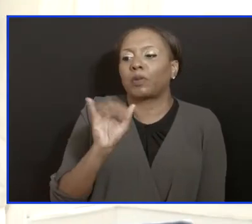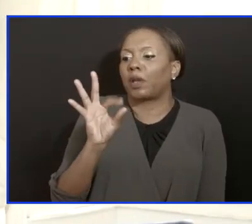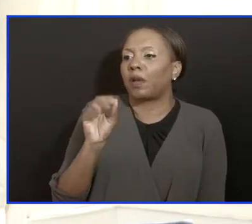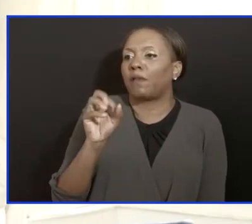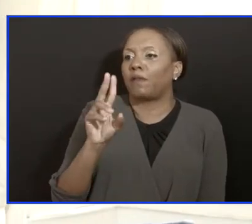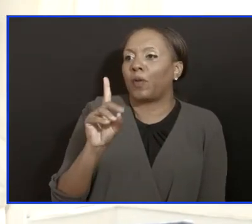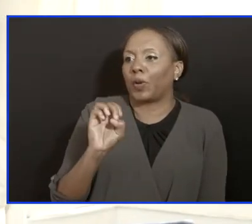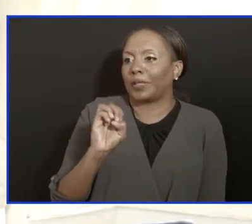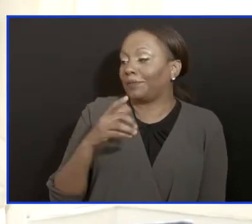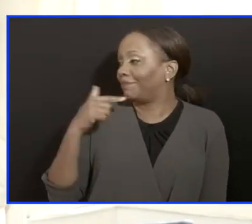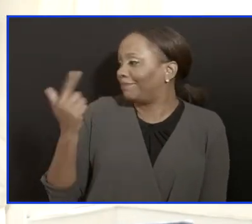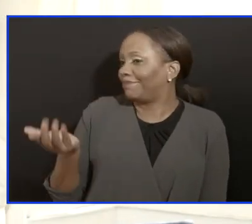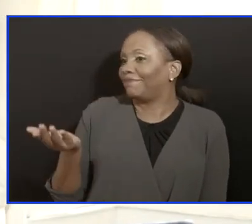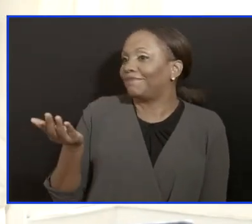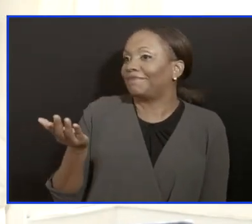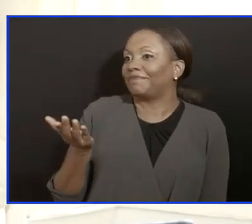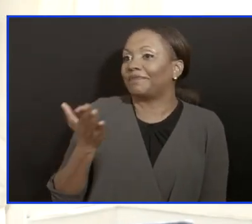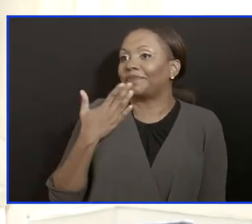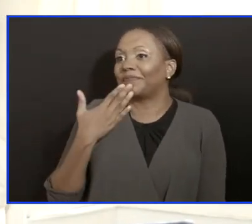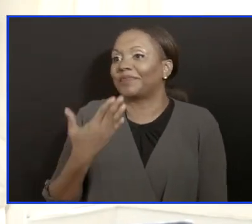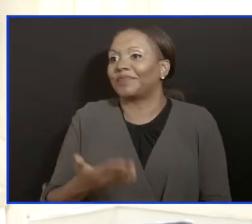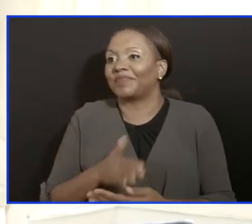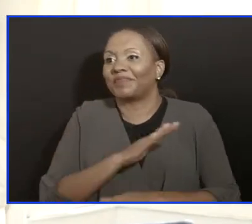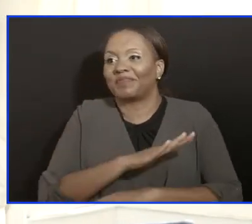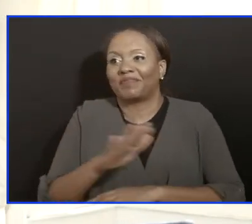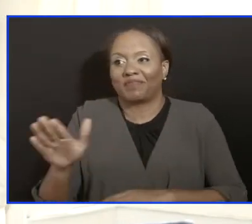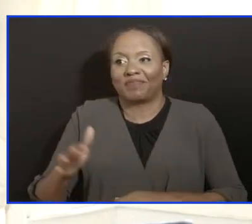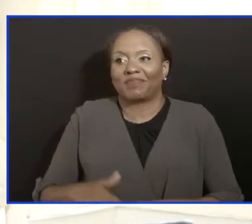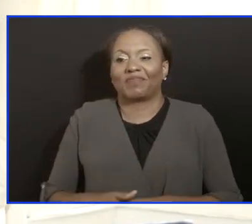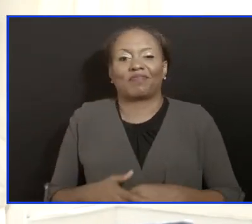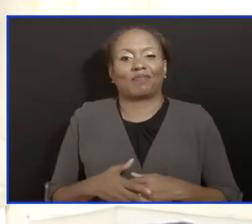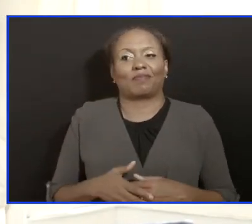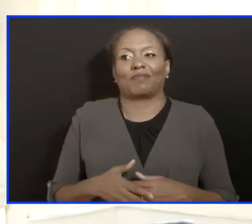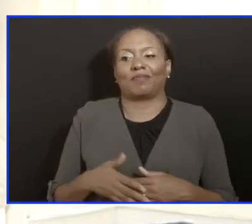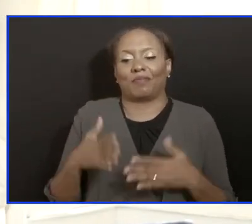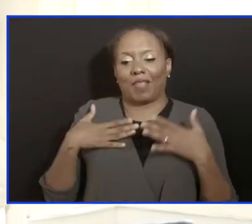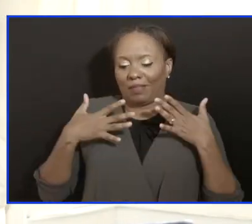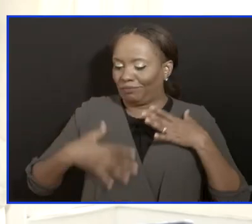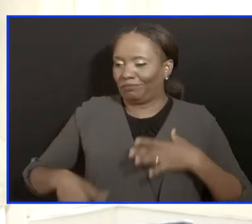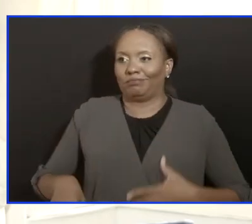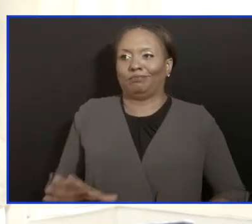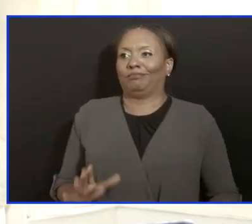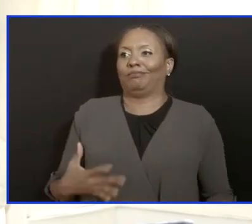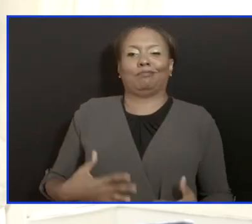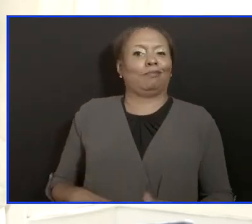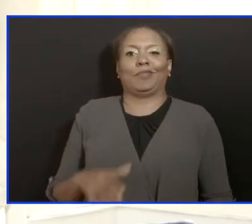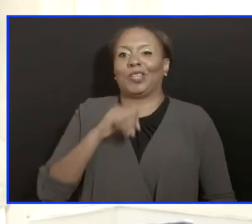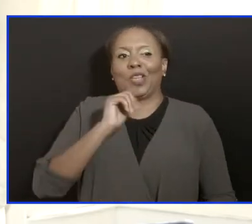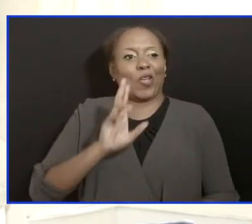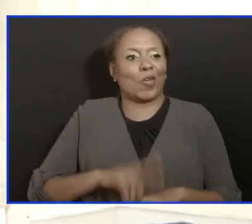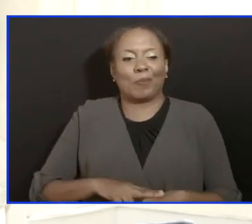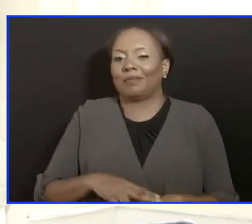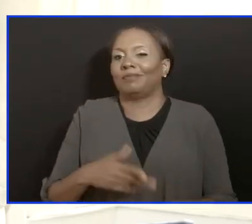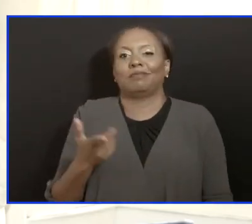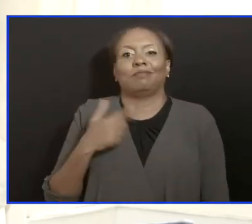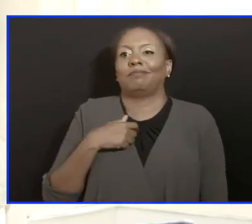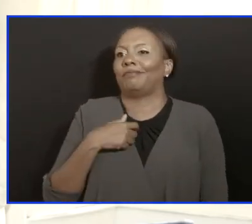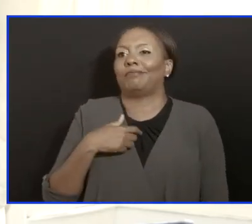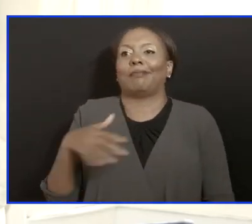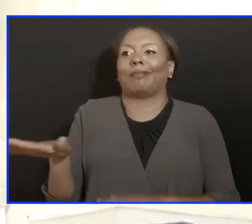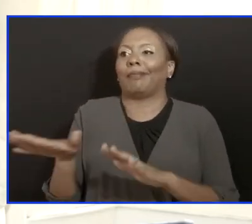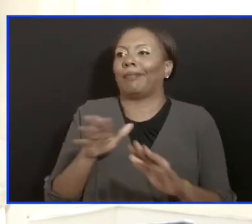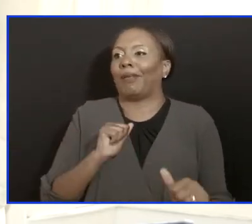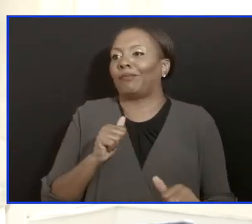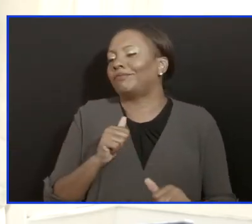Good evening, Barbadians. I am not cladded in my normal outfit. I really came from the feel, but to give you an